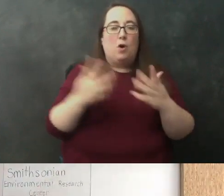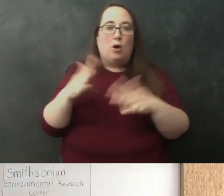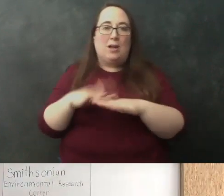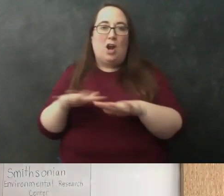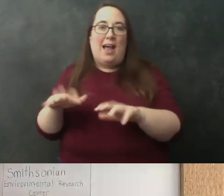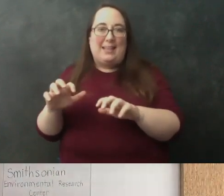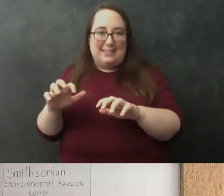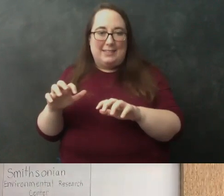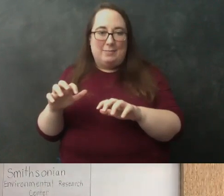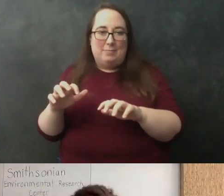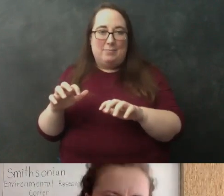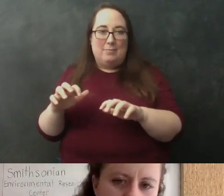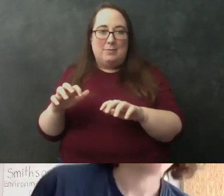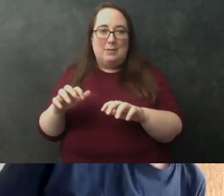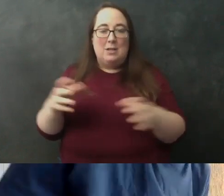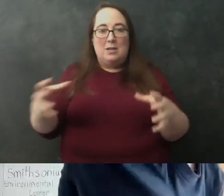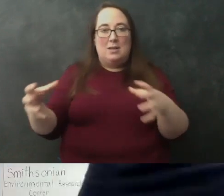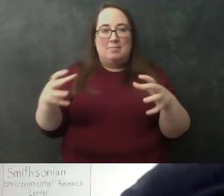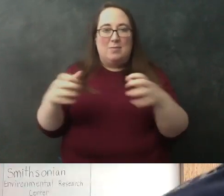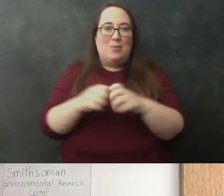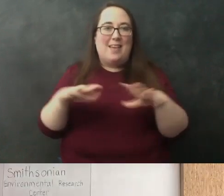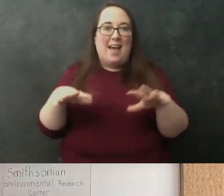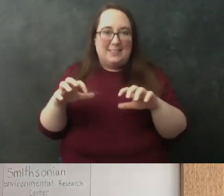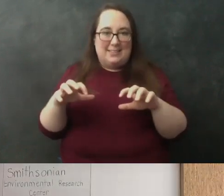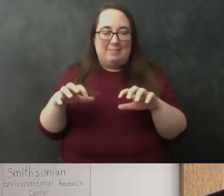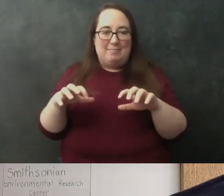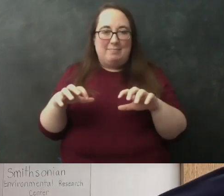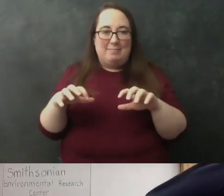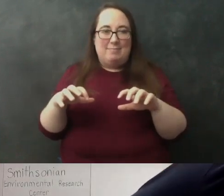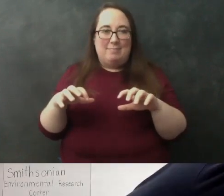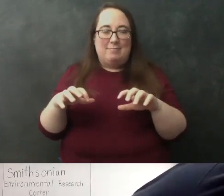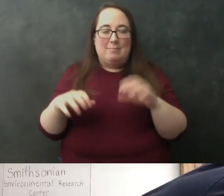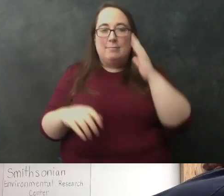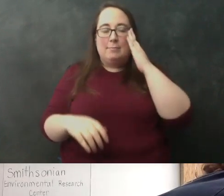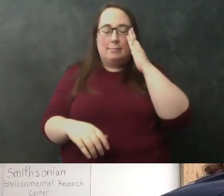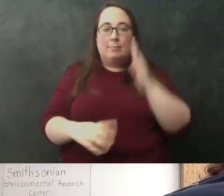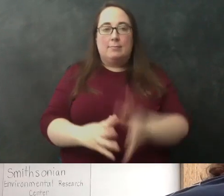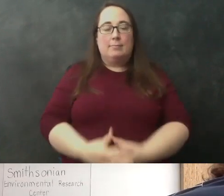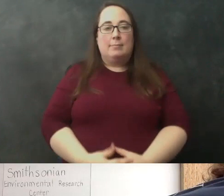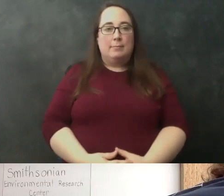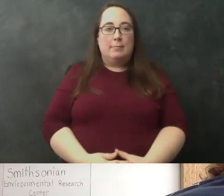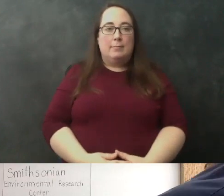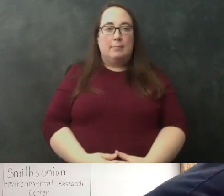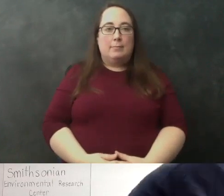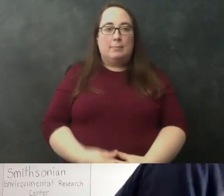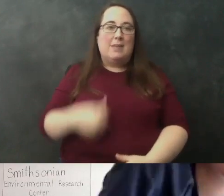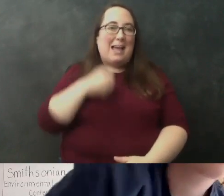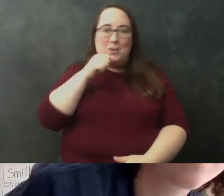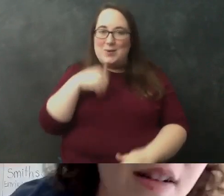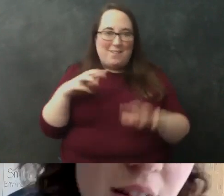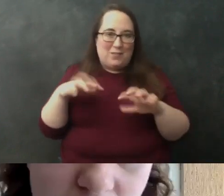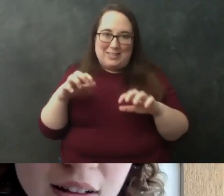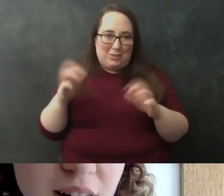this is just a giant plastic container with ice um that i put my alcohol in because um i don't have a freezer right now